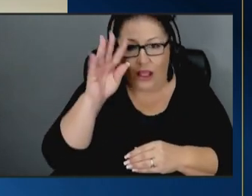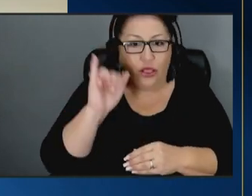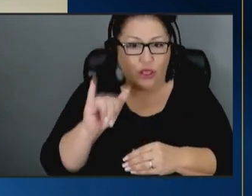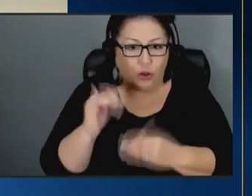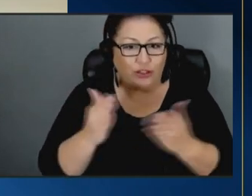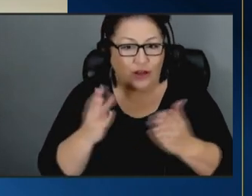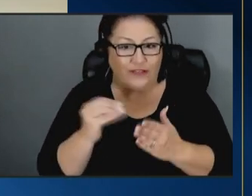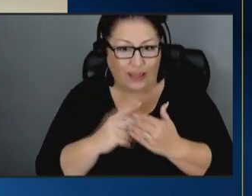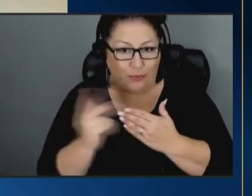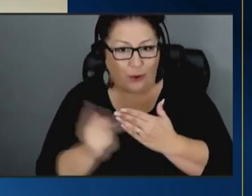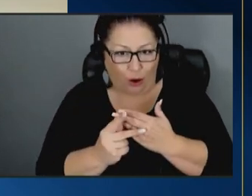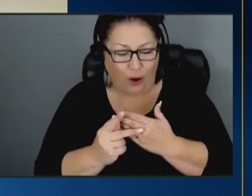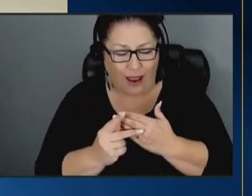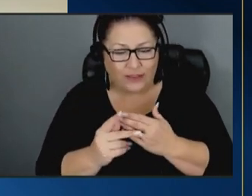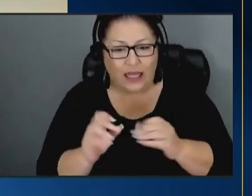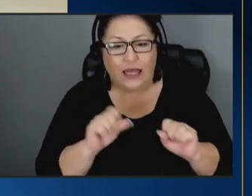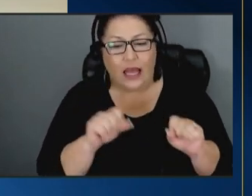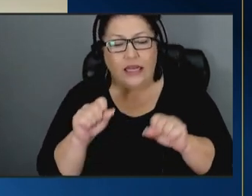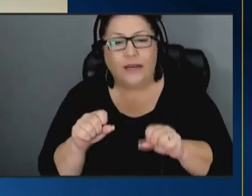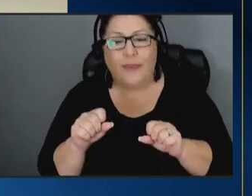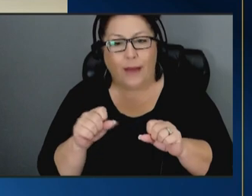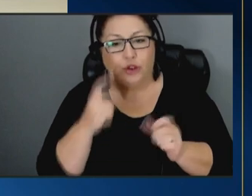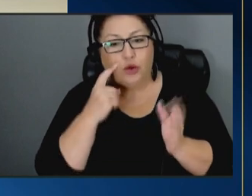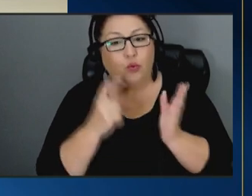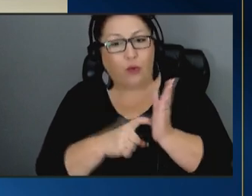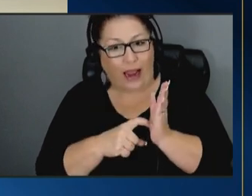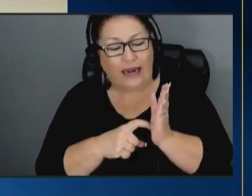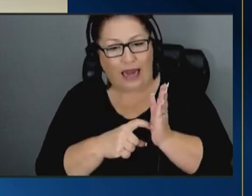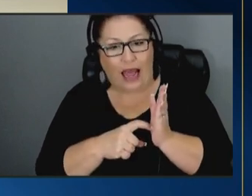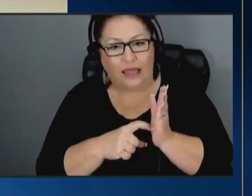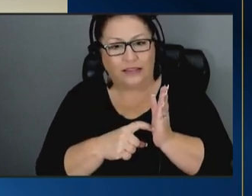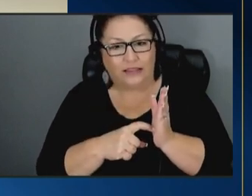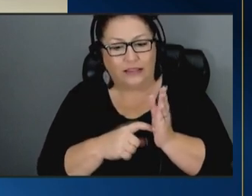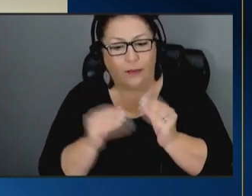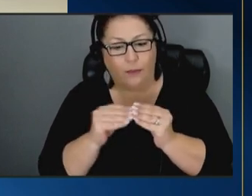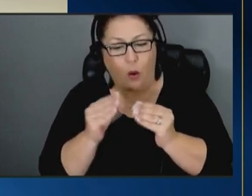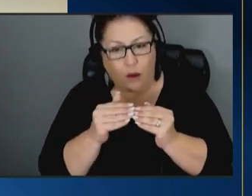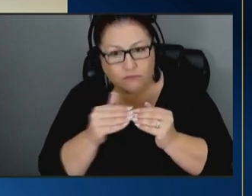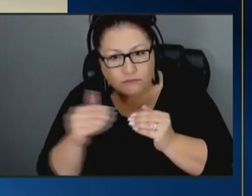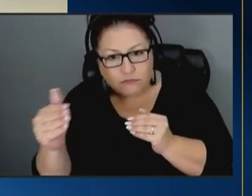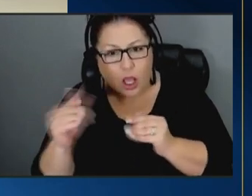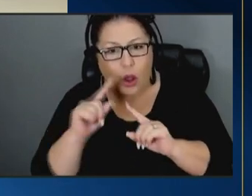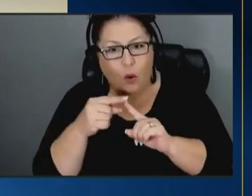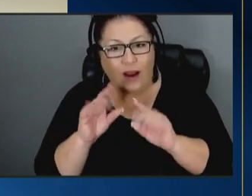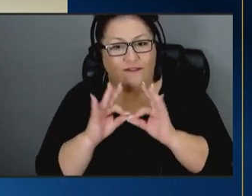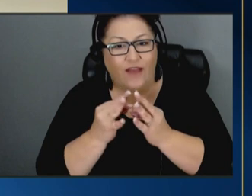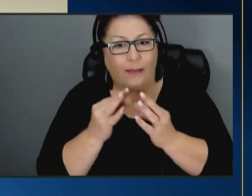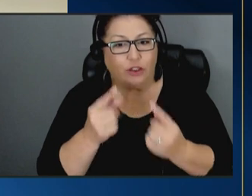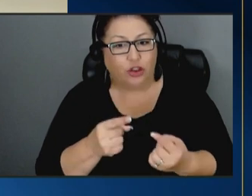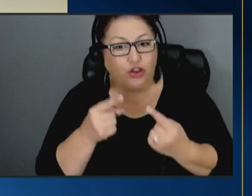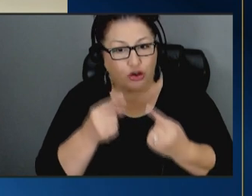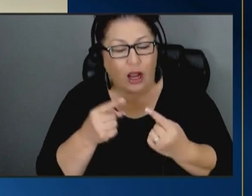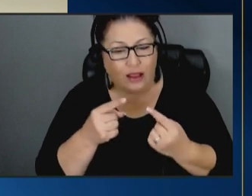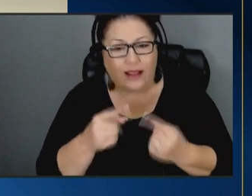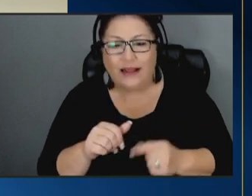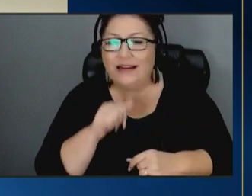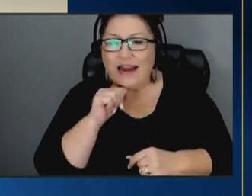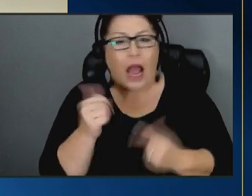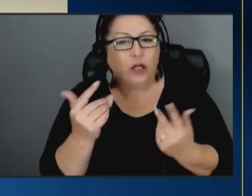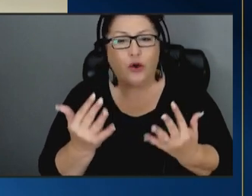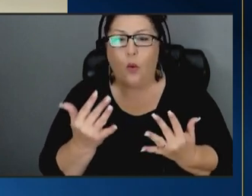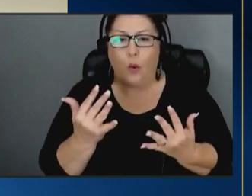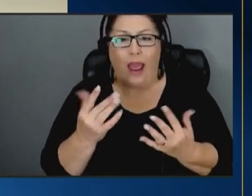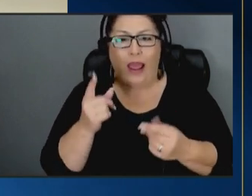uh to be able to recognize much further upstream when families are struggling uh not to wait for